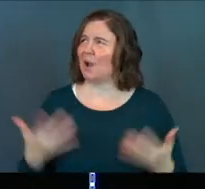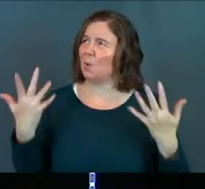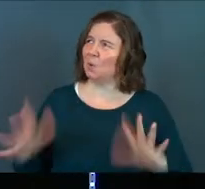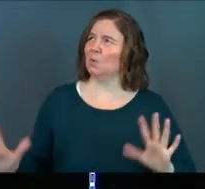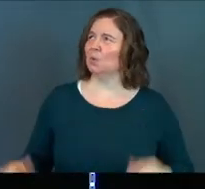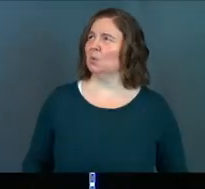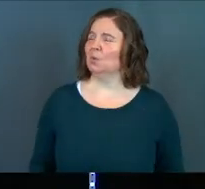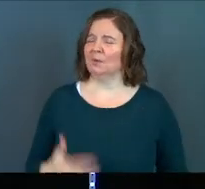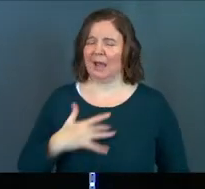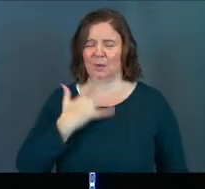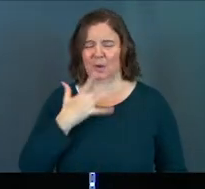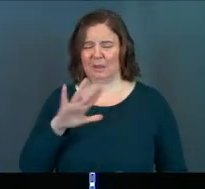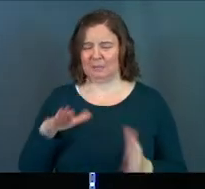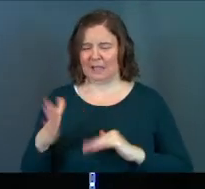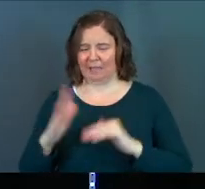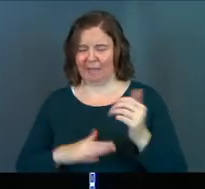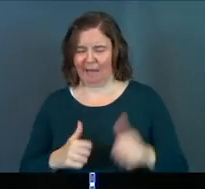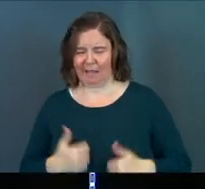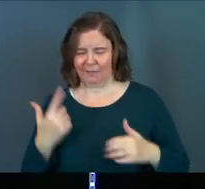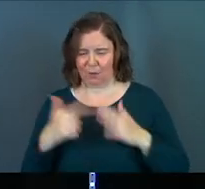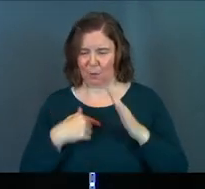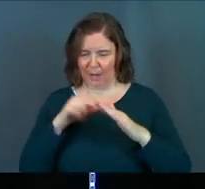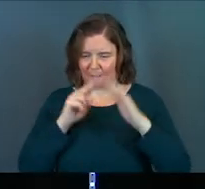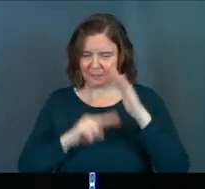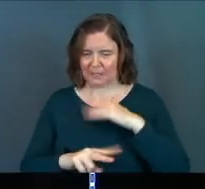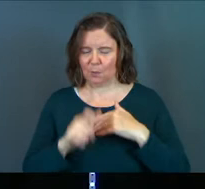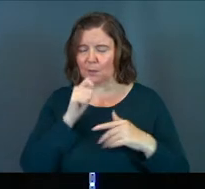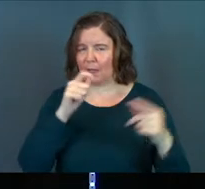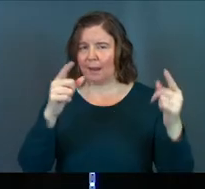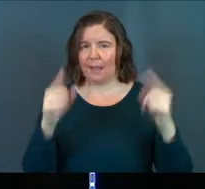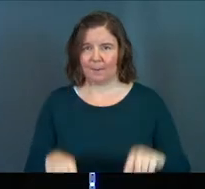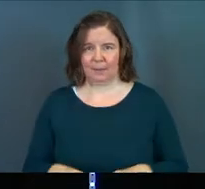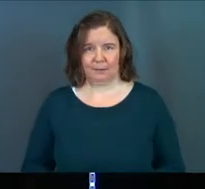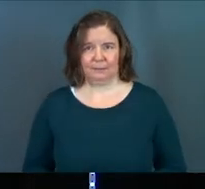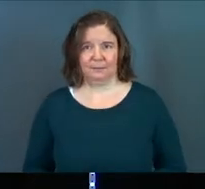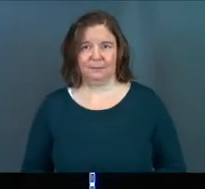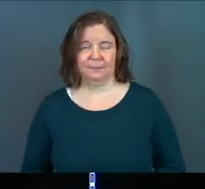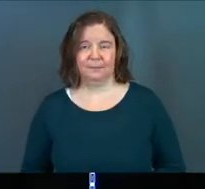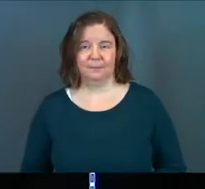God. I'd rather be dead than alive if what I predicted will not happen.